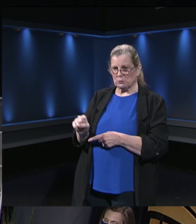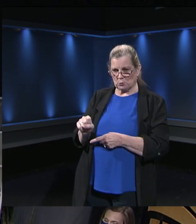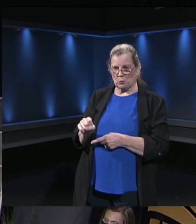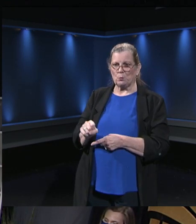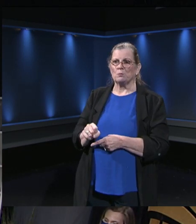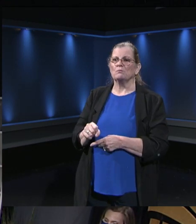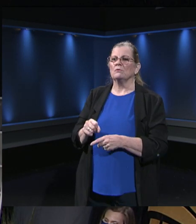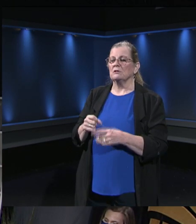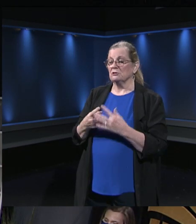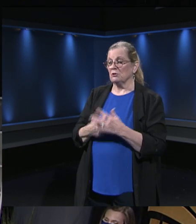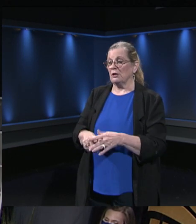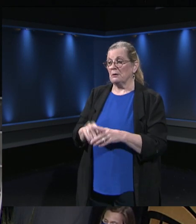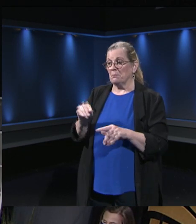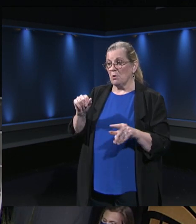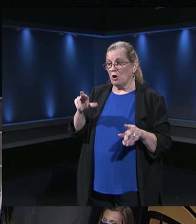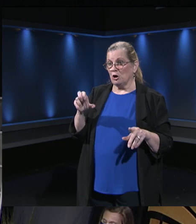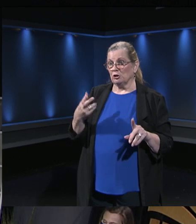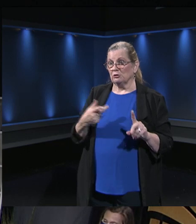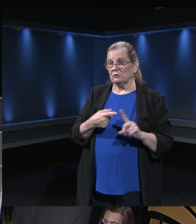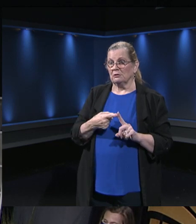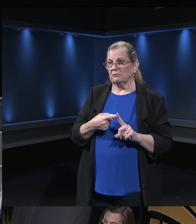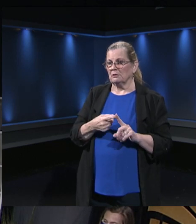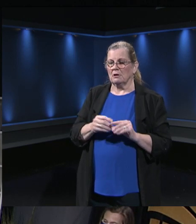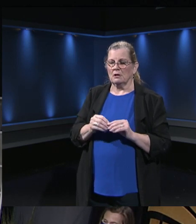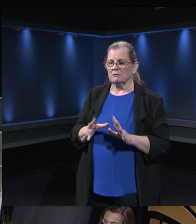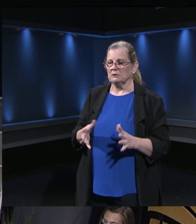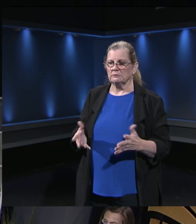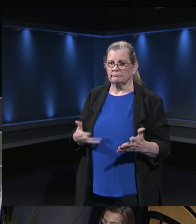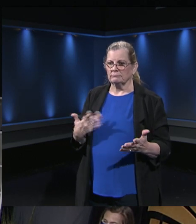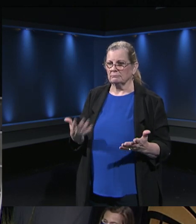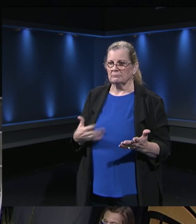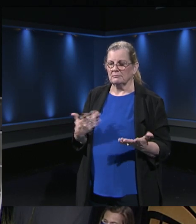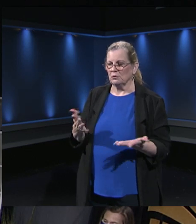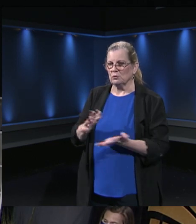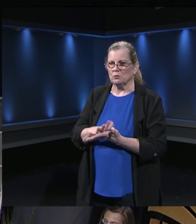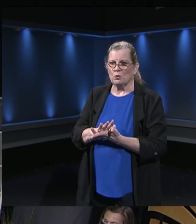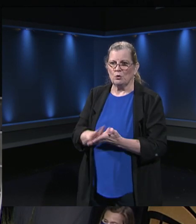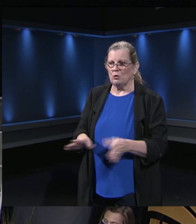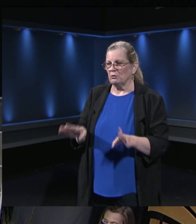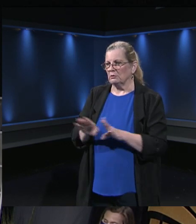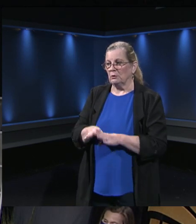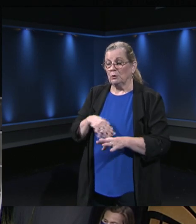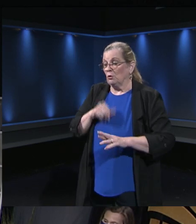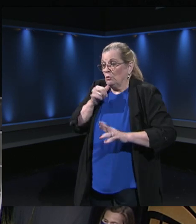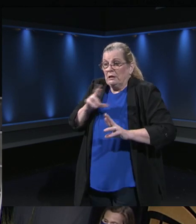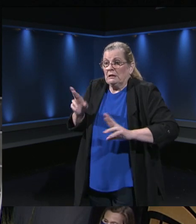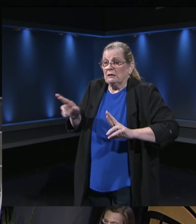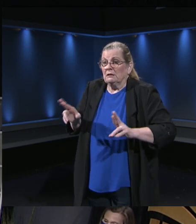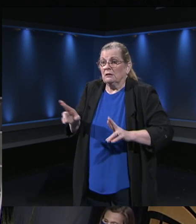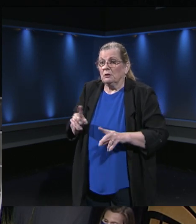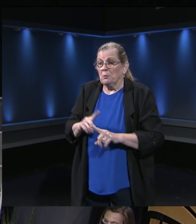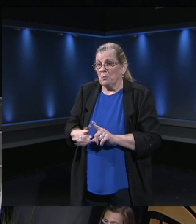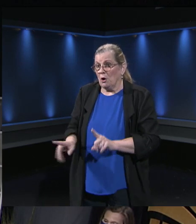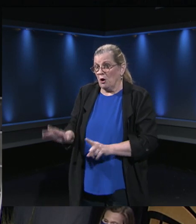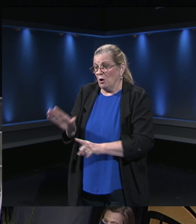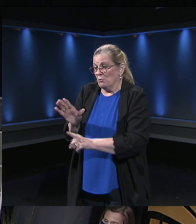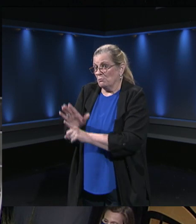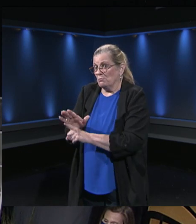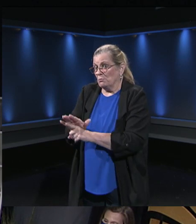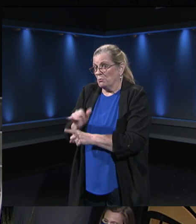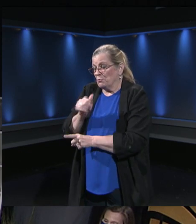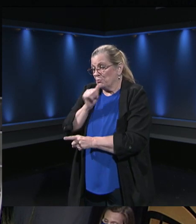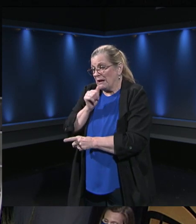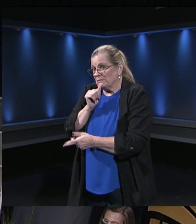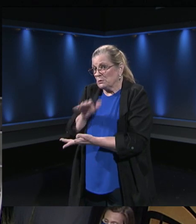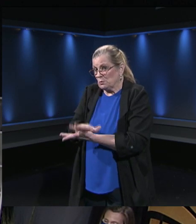and obviously, Fairfax system was not ready for it. But her private school, which obviously only deals with 400